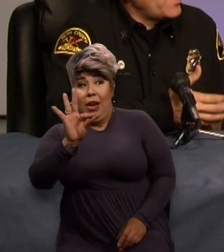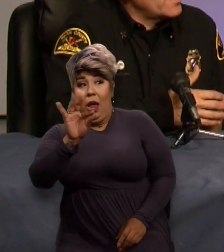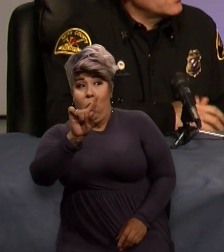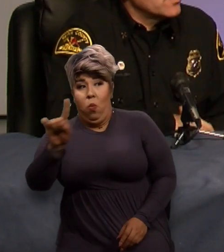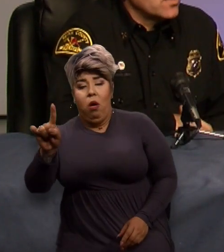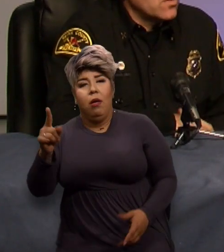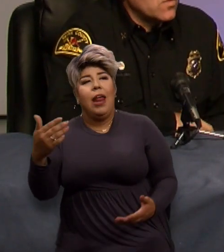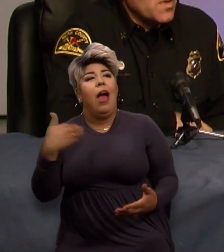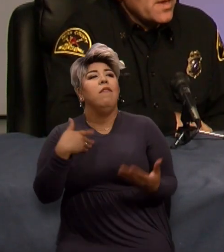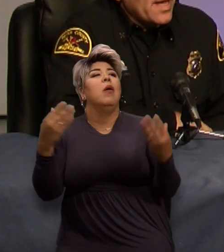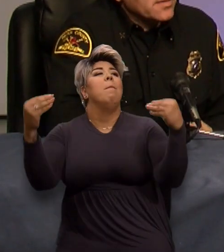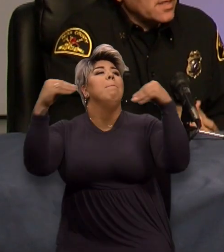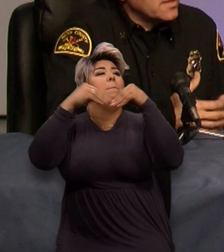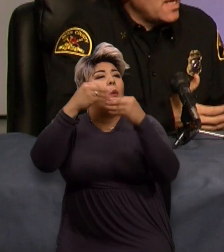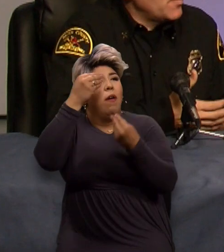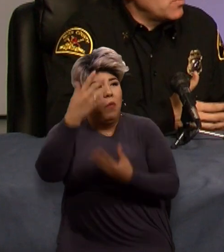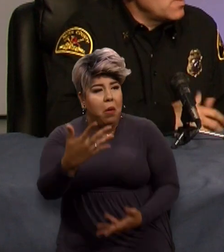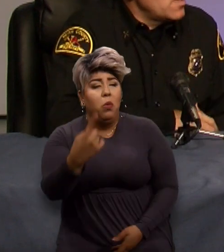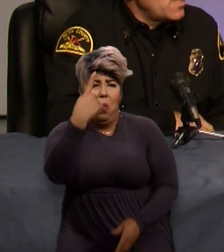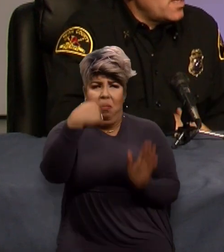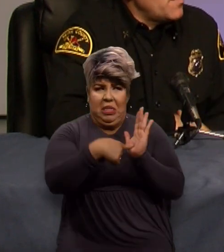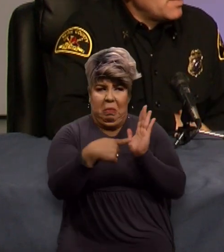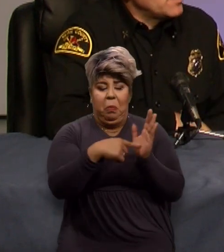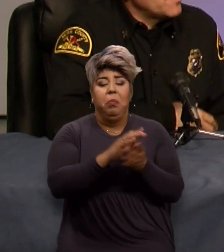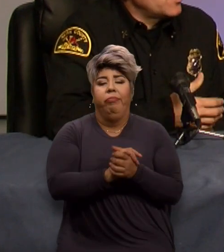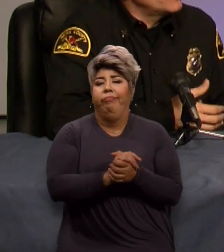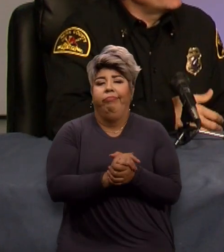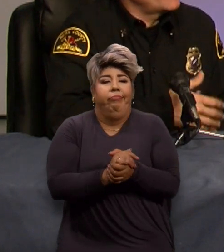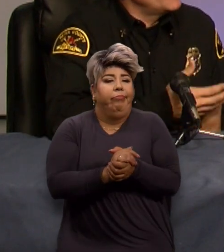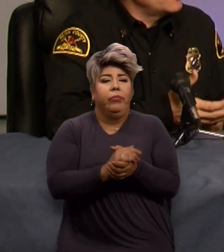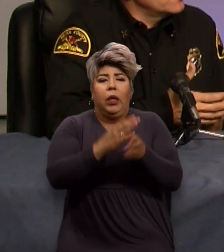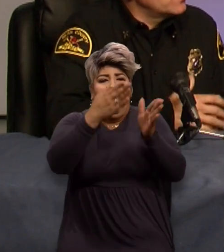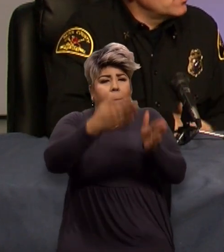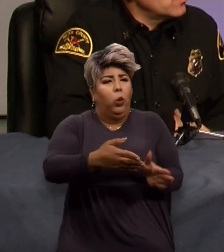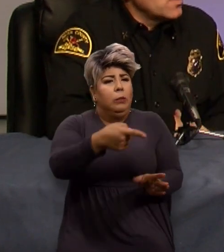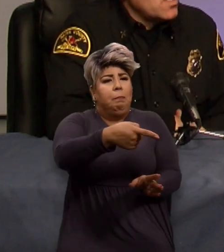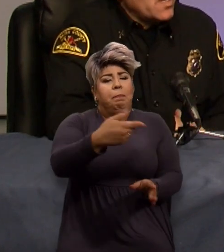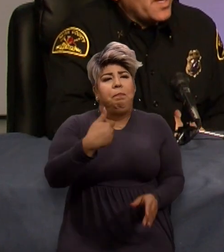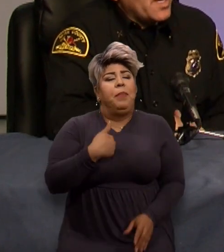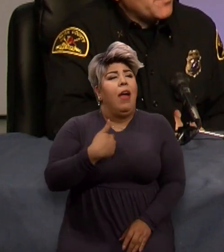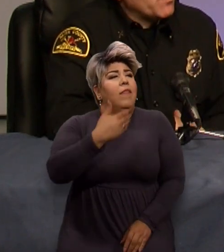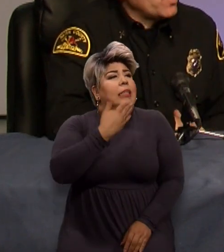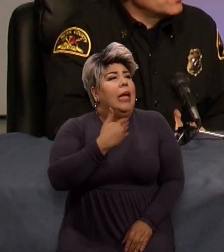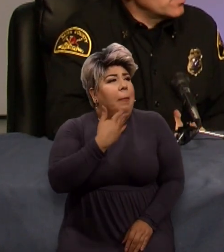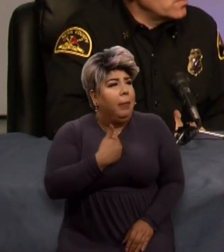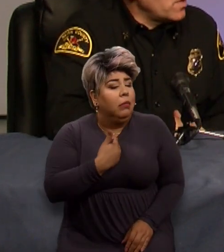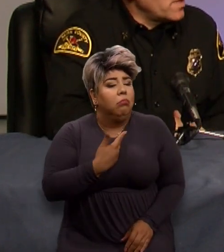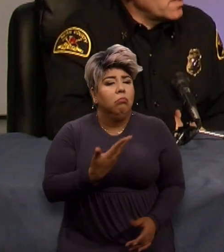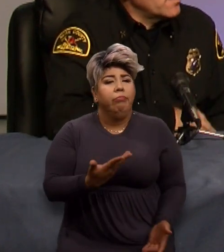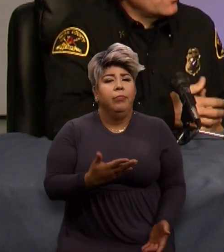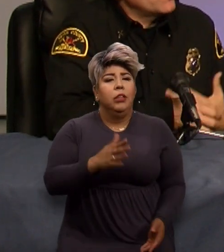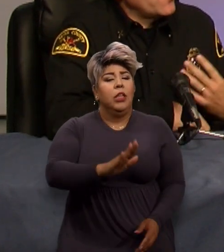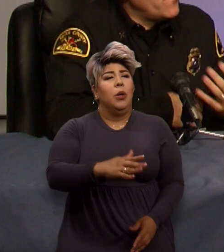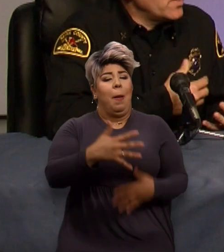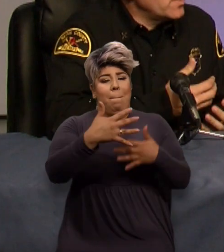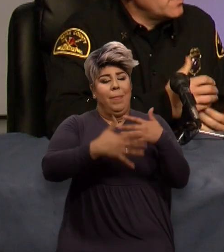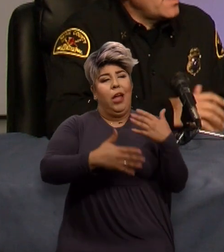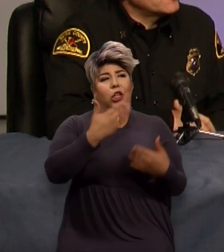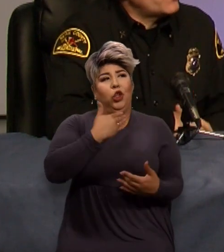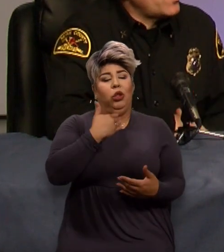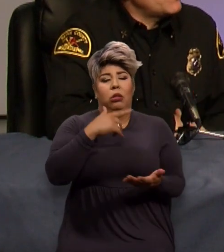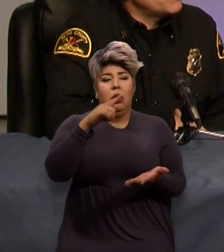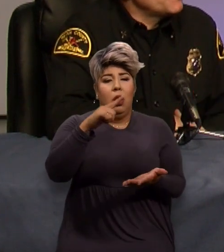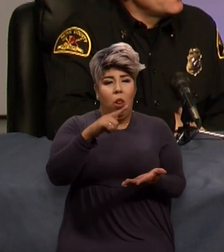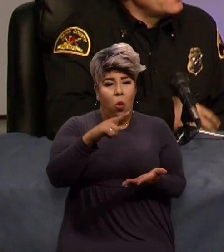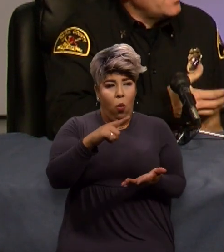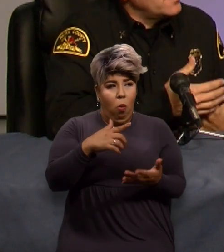known factors. So as an example, maybe somebody with diabetes who their blood sugar is starting to get low. They feel it